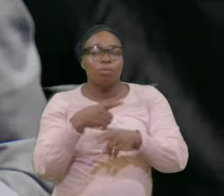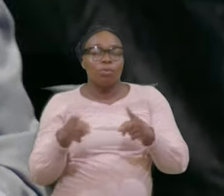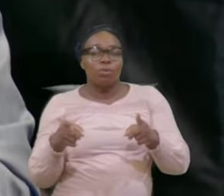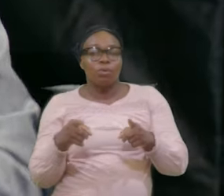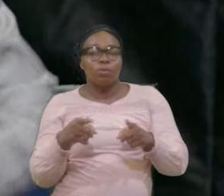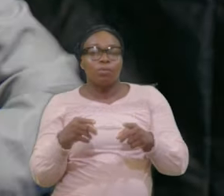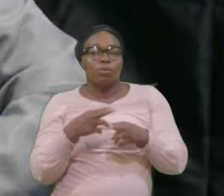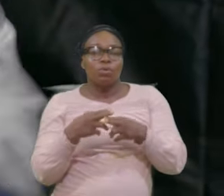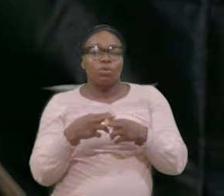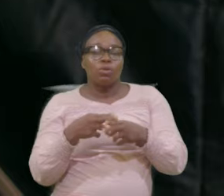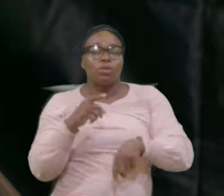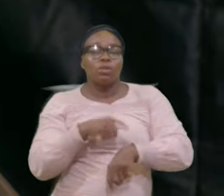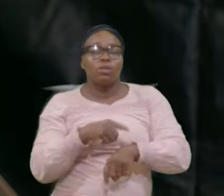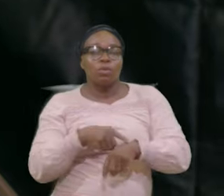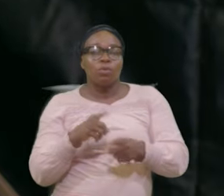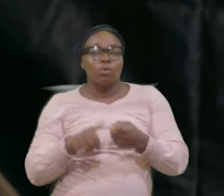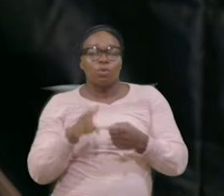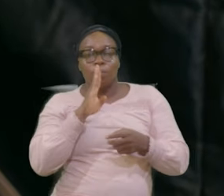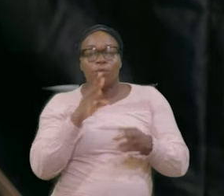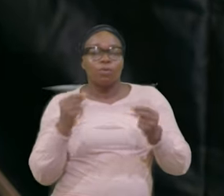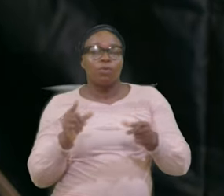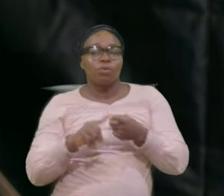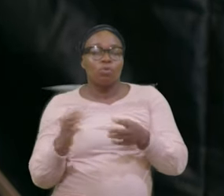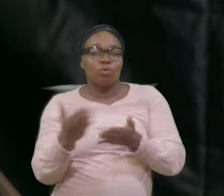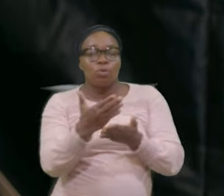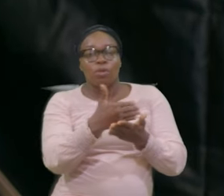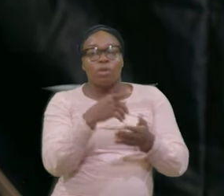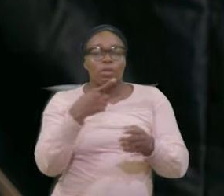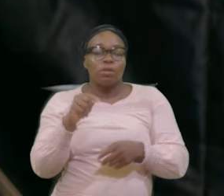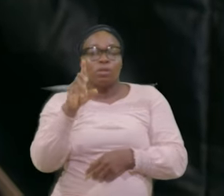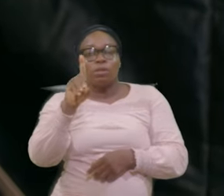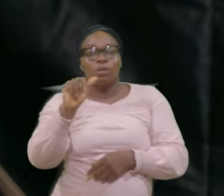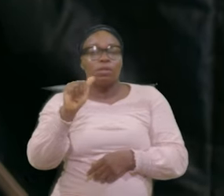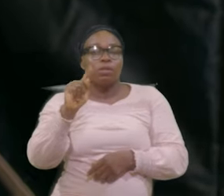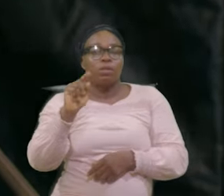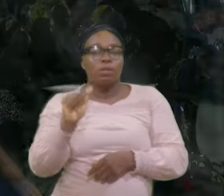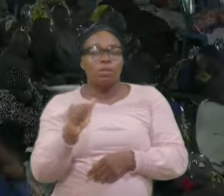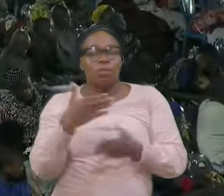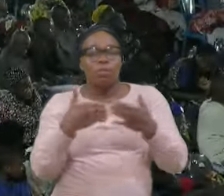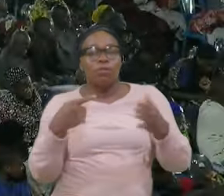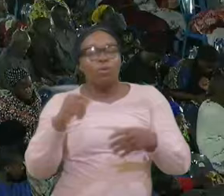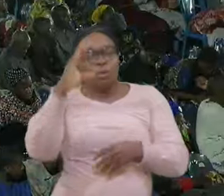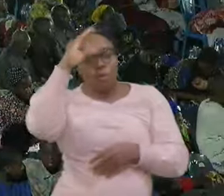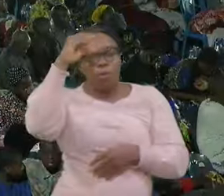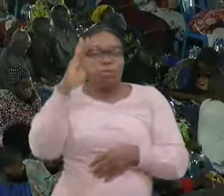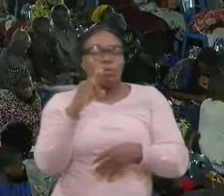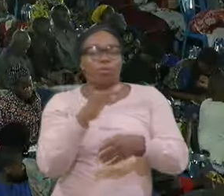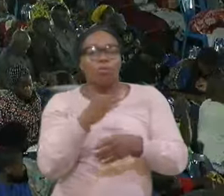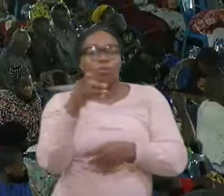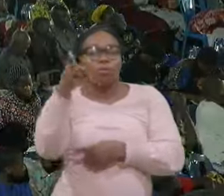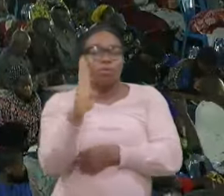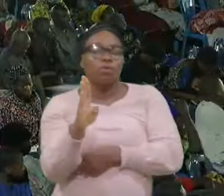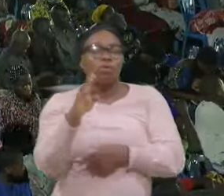Fast In Taking The Details And Let's Know When You Finish So That The Man Of God Will Come Again And Open Heaven